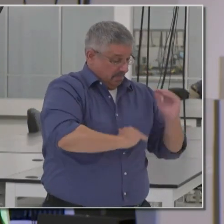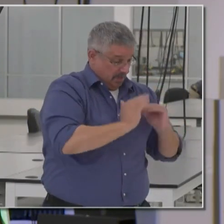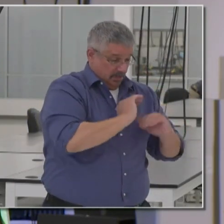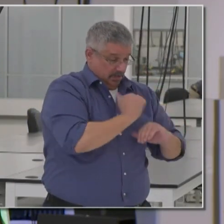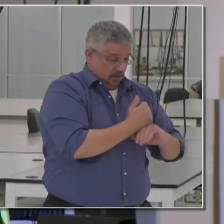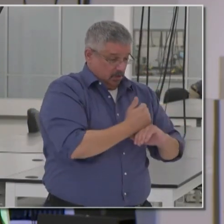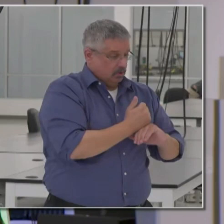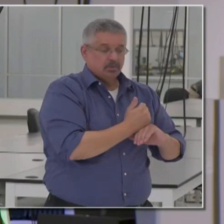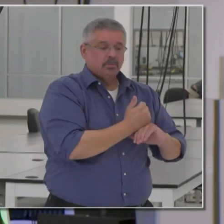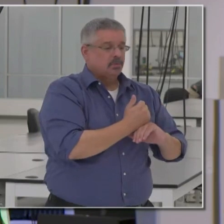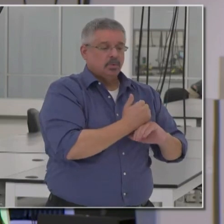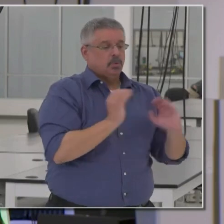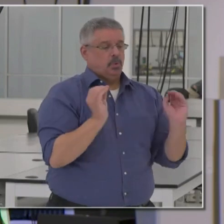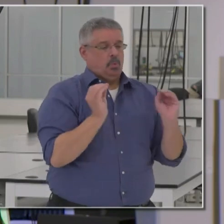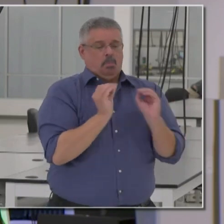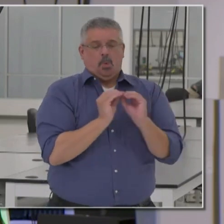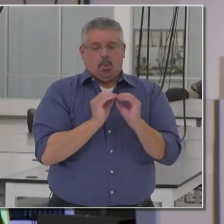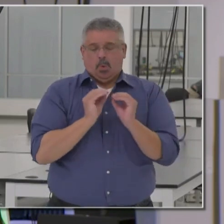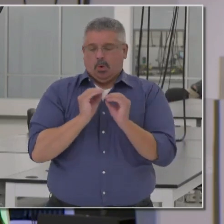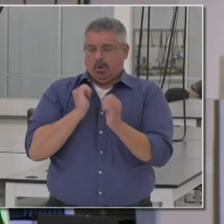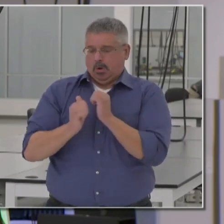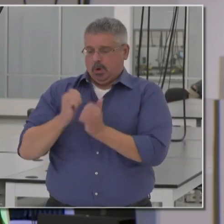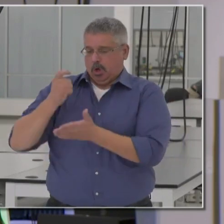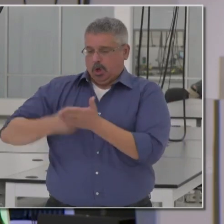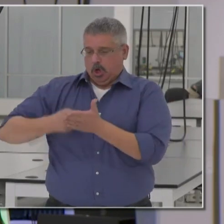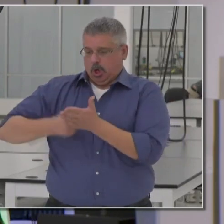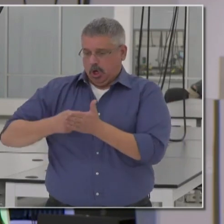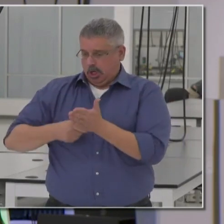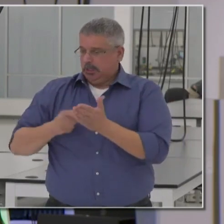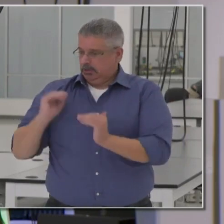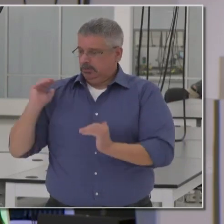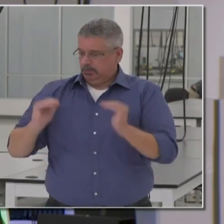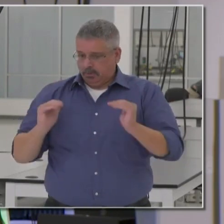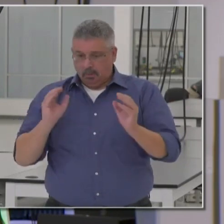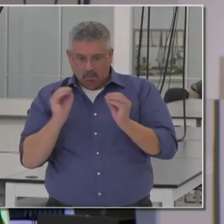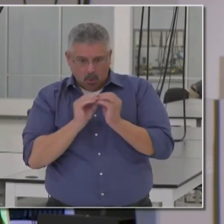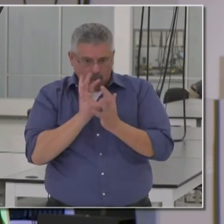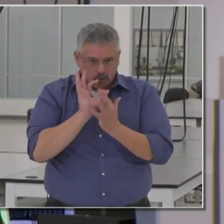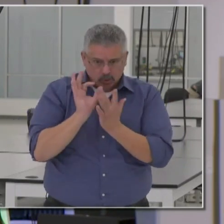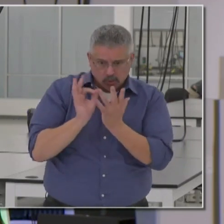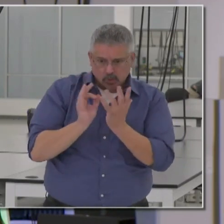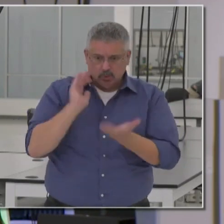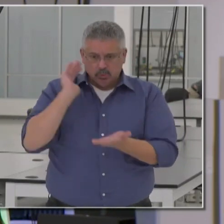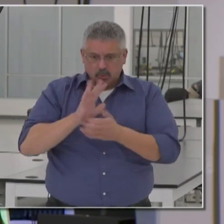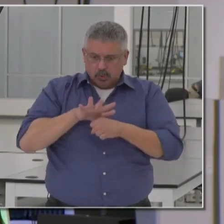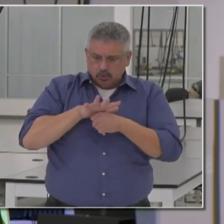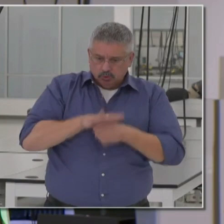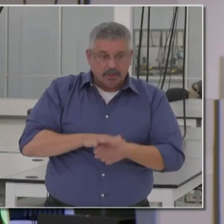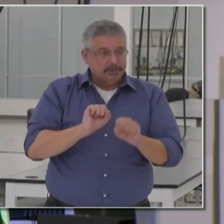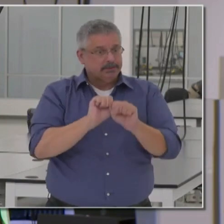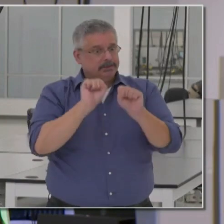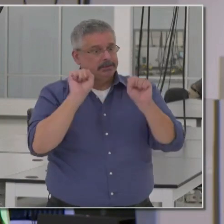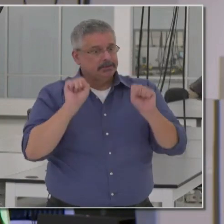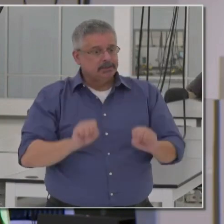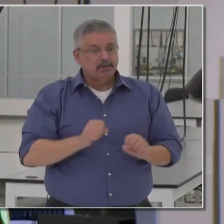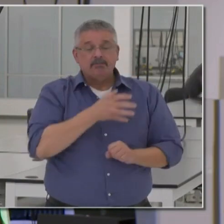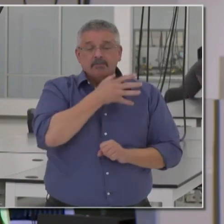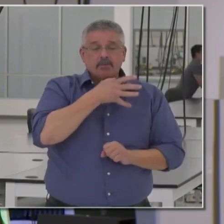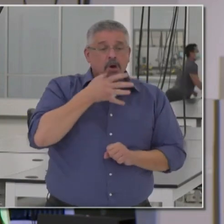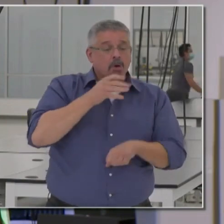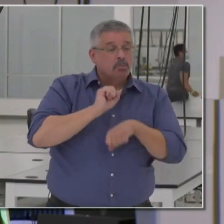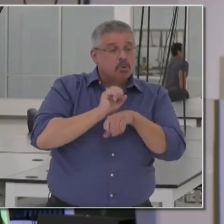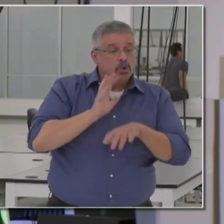will only allow more competition for cost in the space, more choice, reduce stress for agricultural